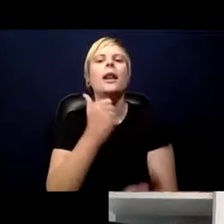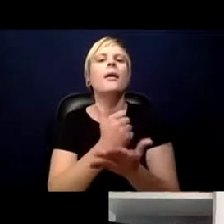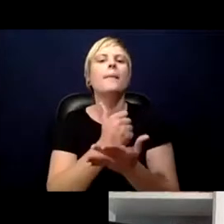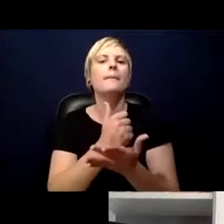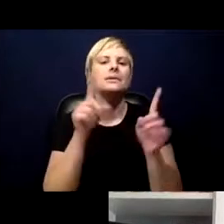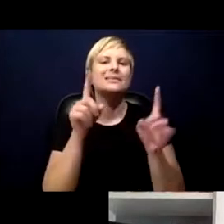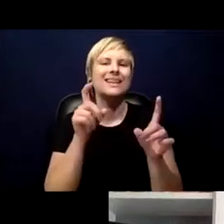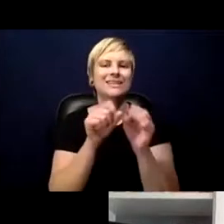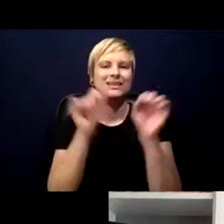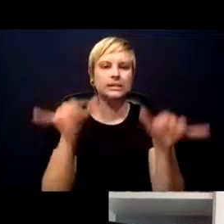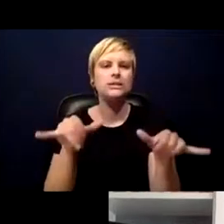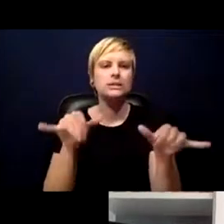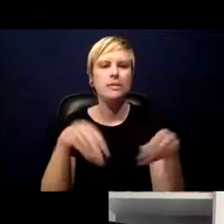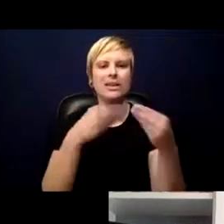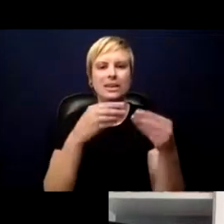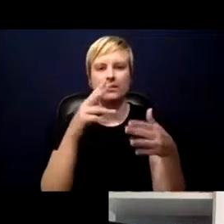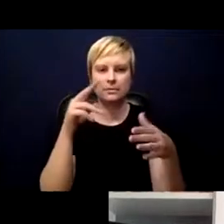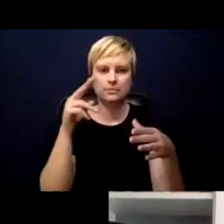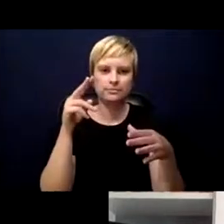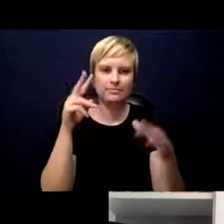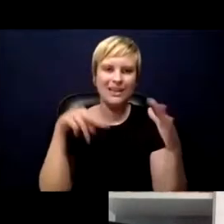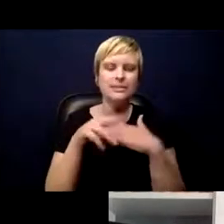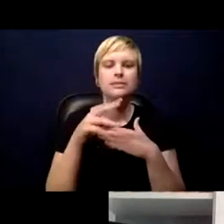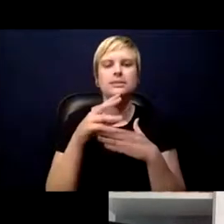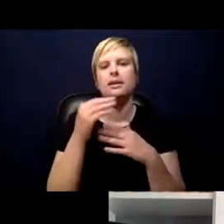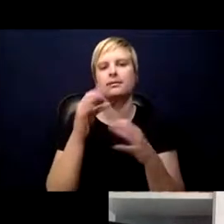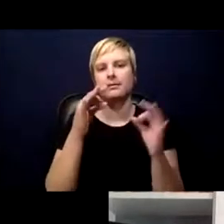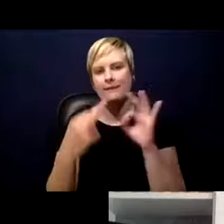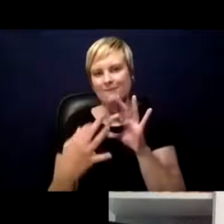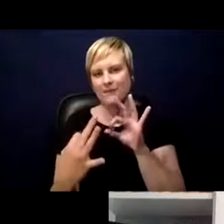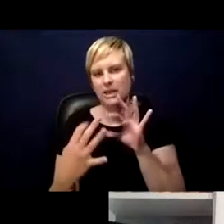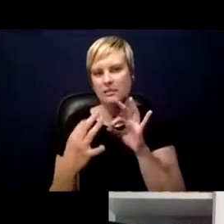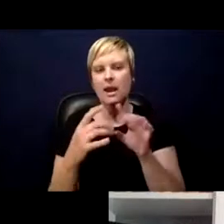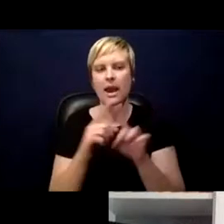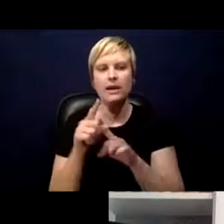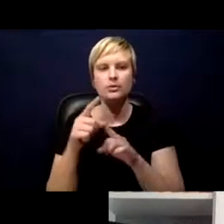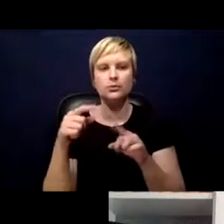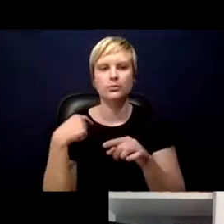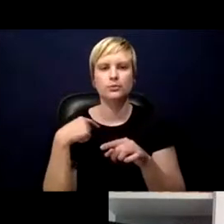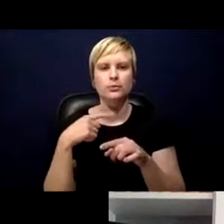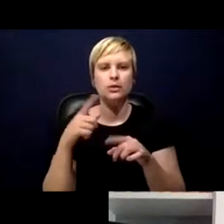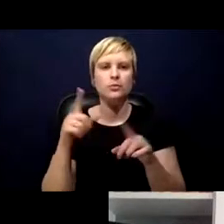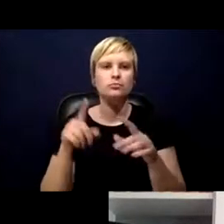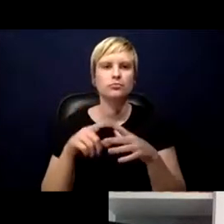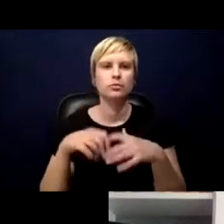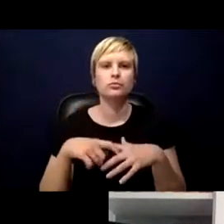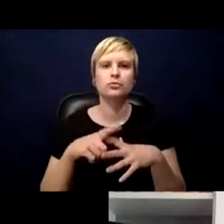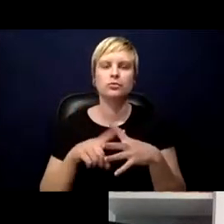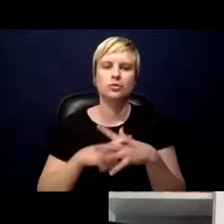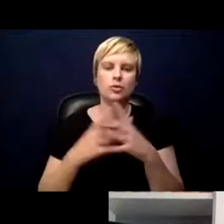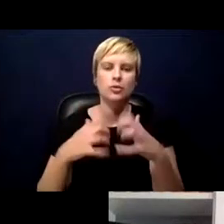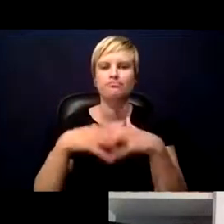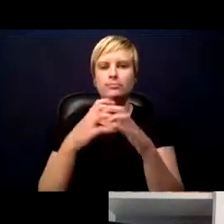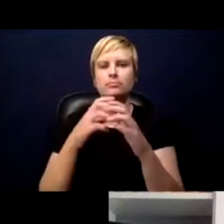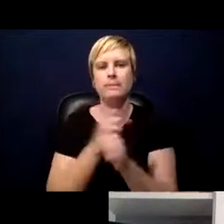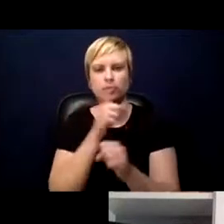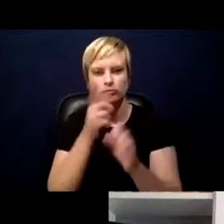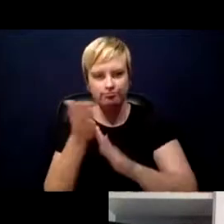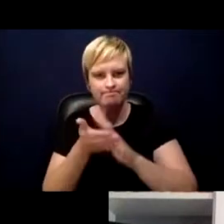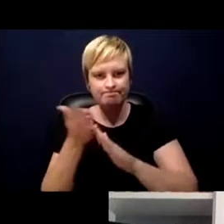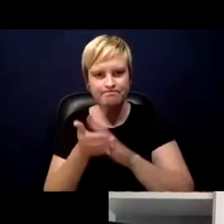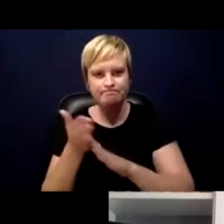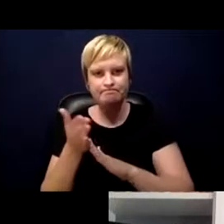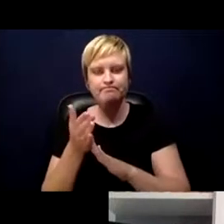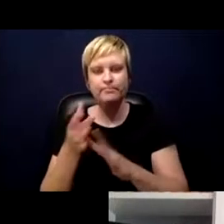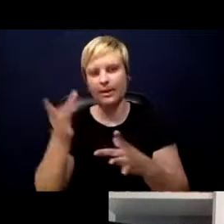and providing insightful feedback as it goes live to make sure that it's as efficient as possible and that the contact